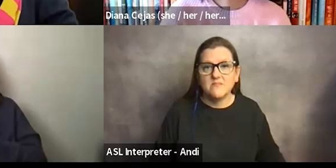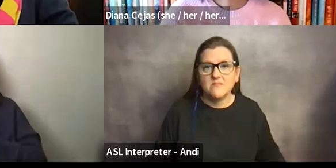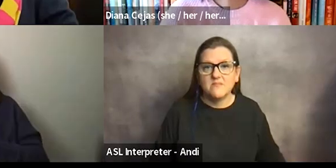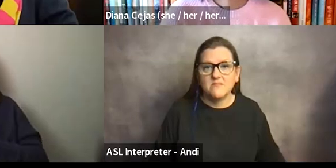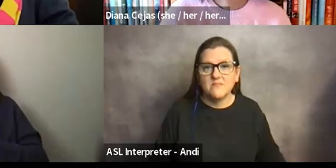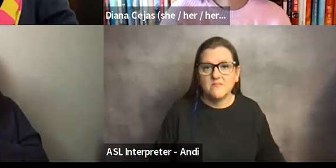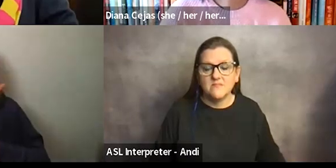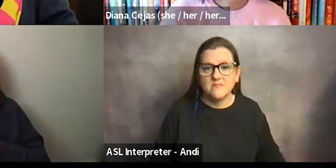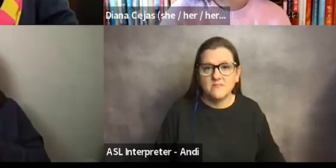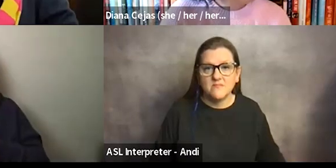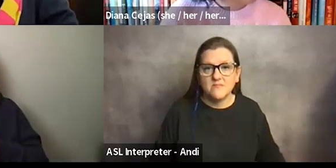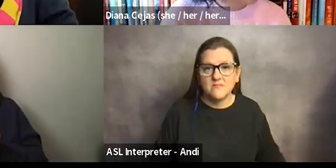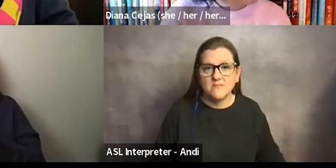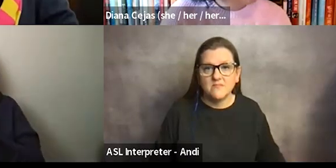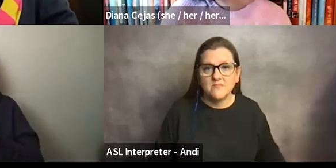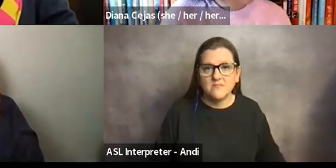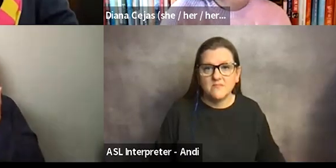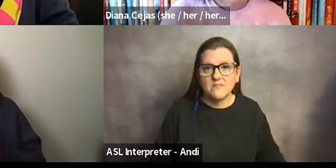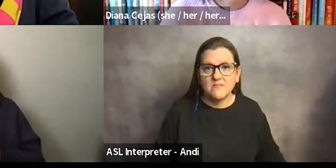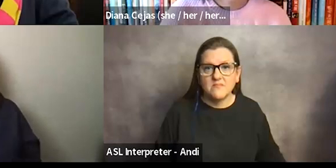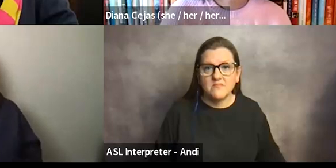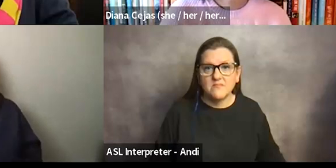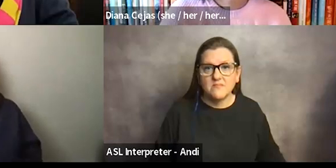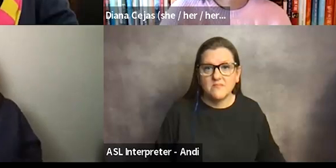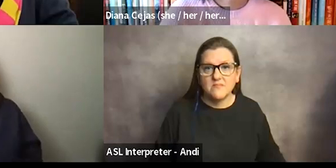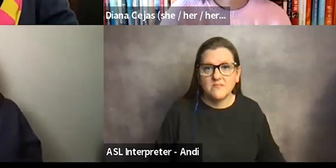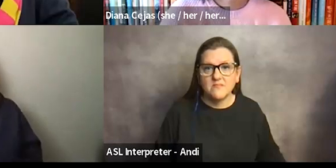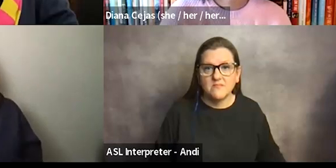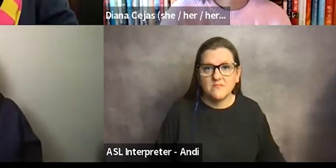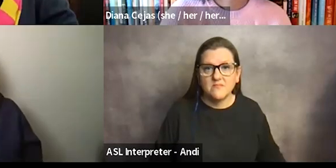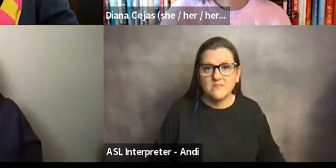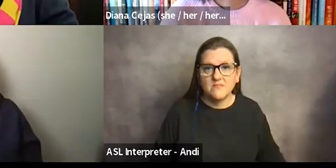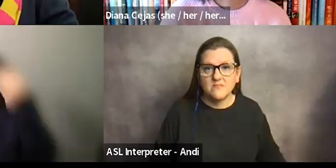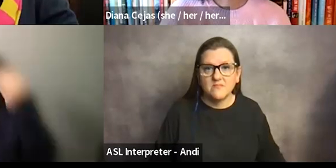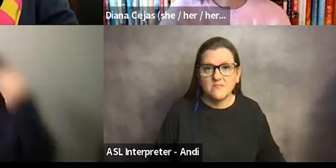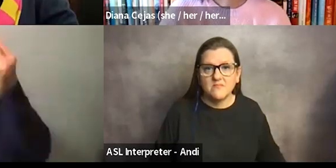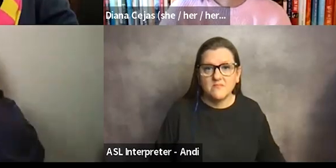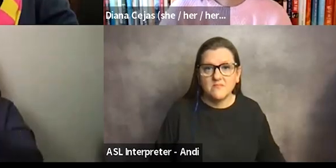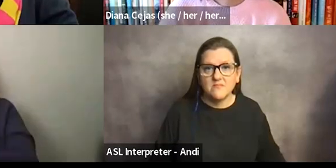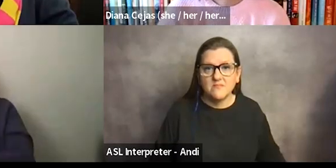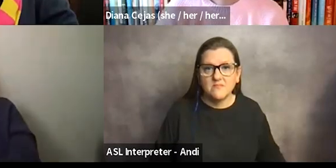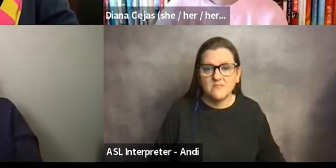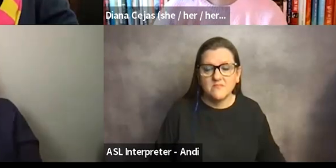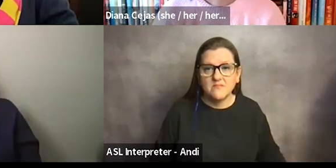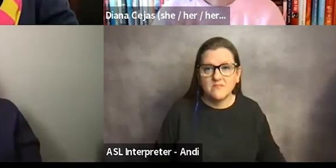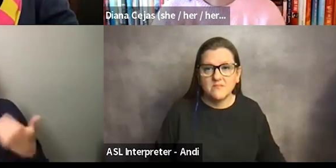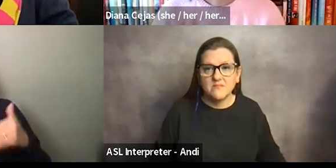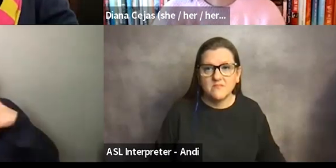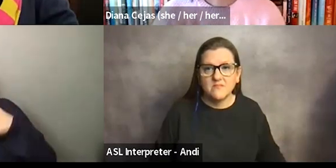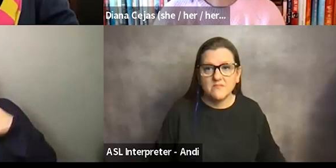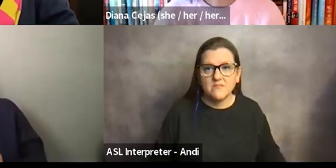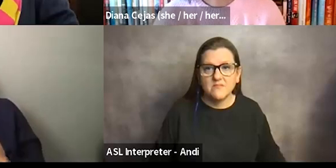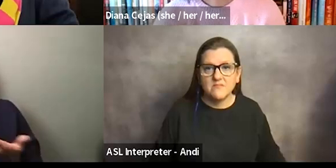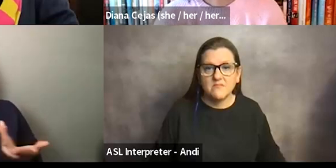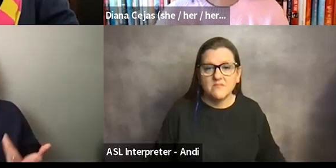student and you're on rotations, are you supposed to disclose to everybody that you go through on that two-week rotation? That can take a lot out of you. You're constantly having